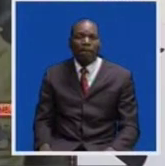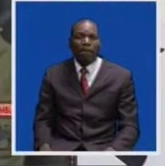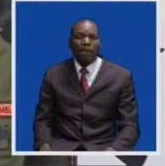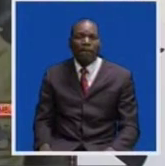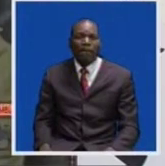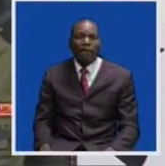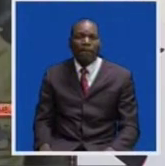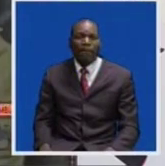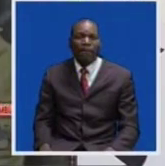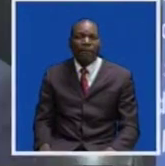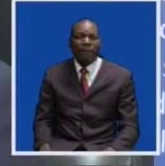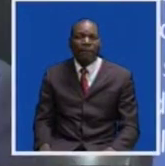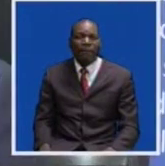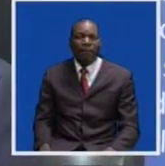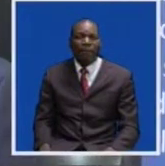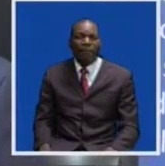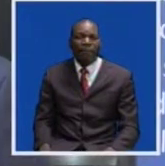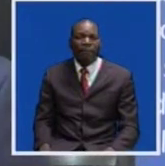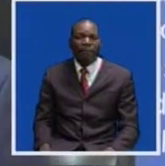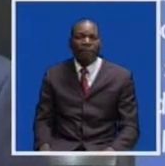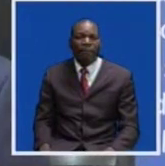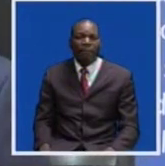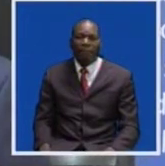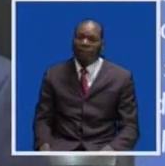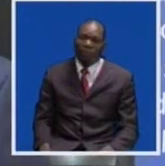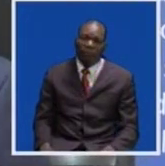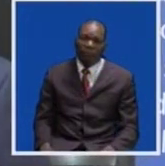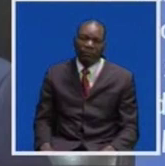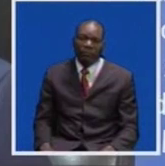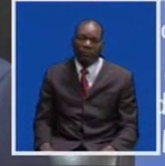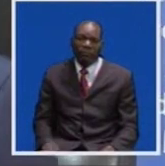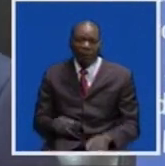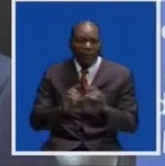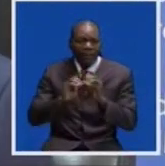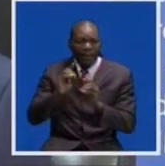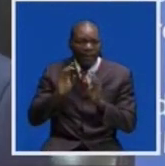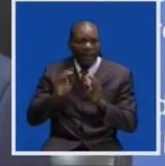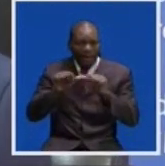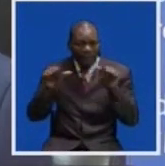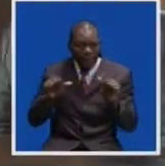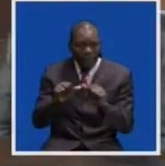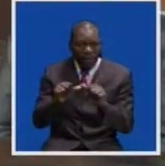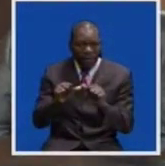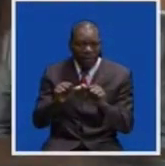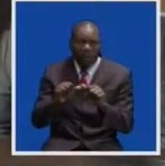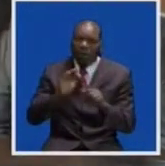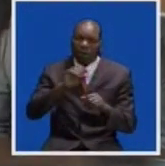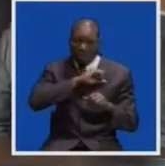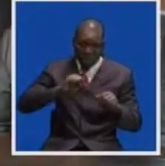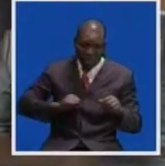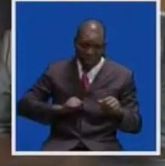I will take advantage of this, you know, to commend you, Director General, and your staff